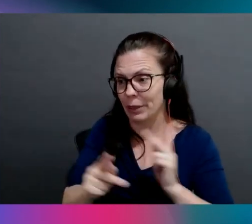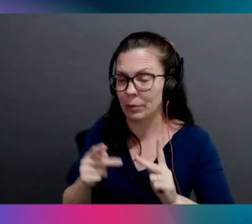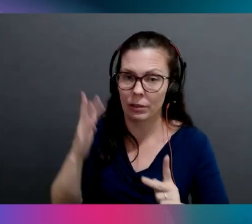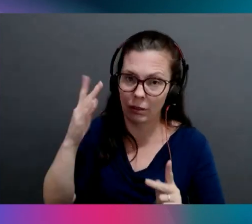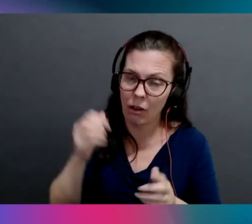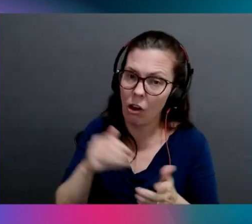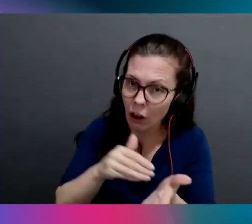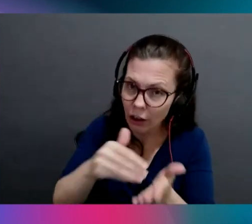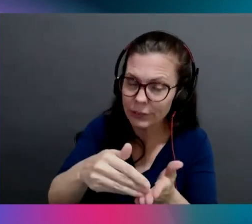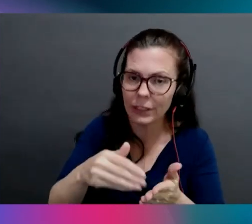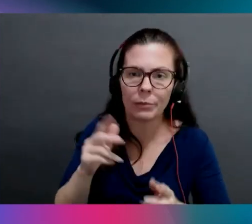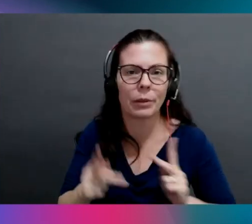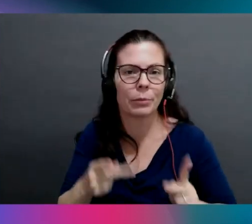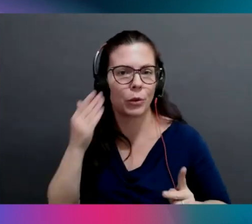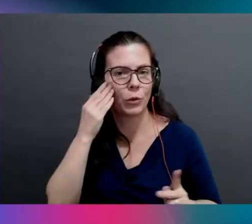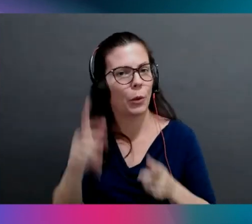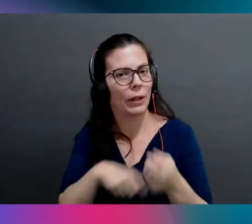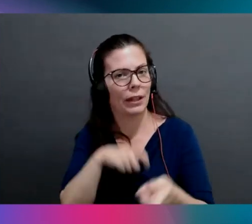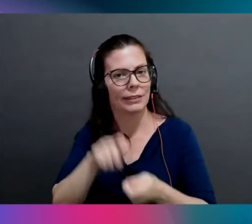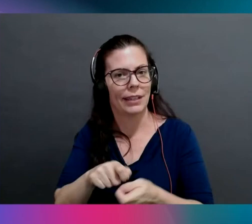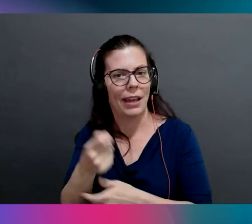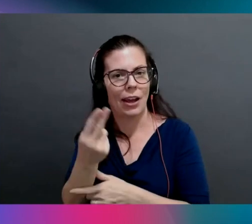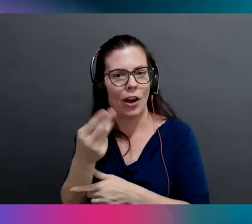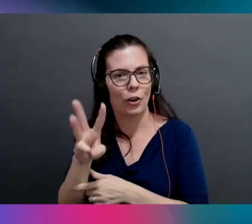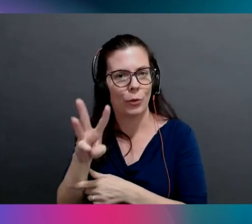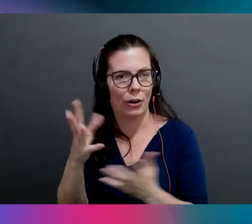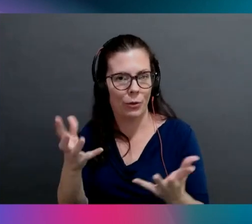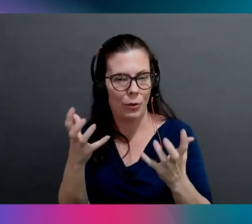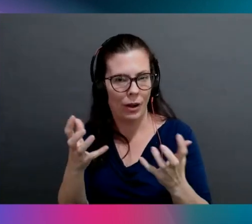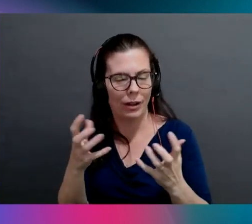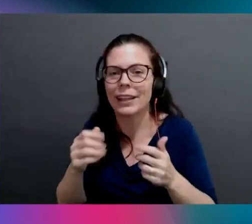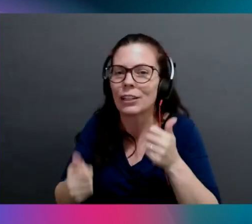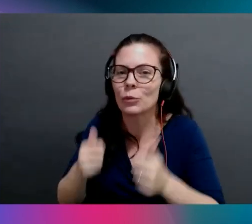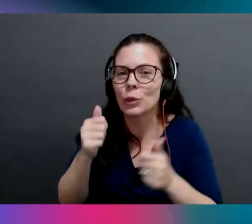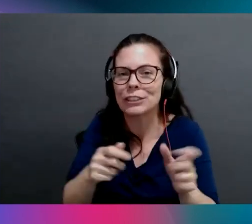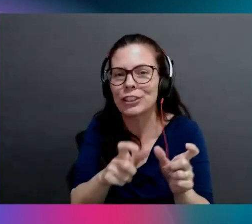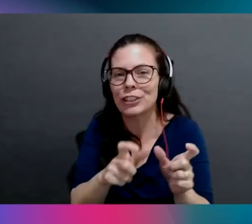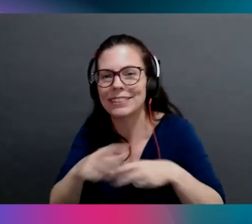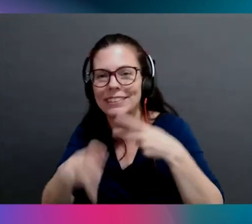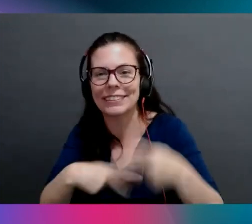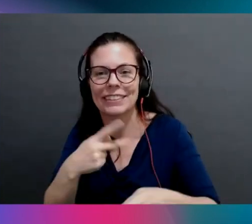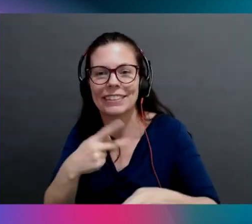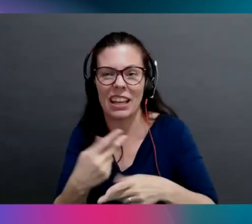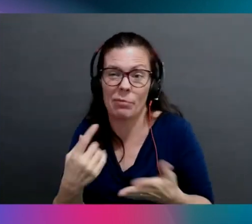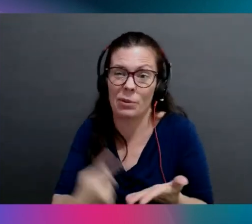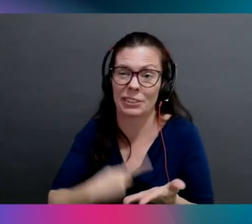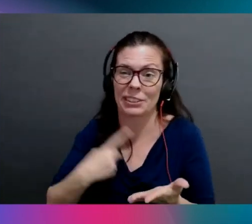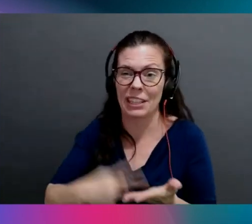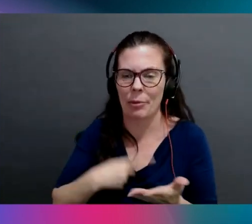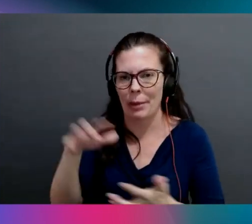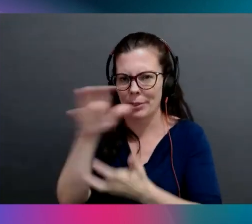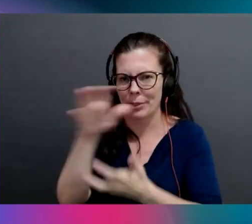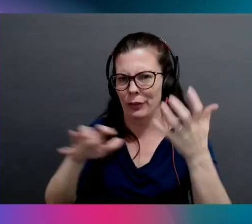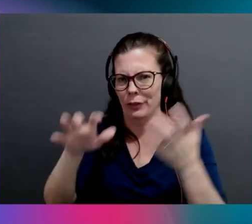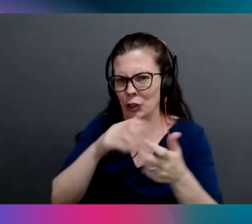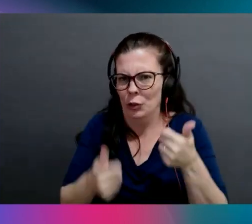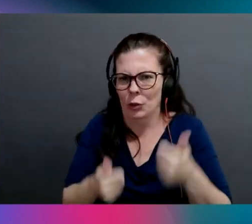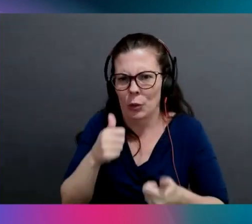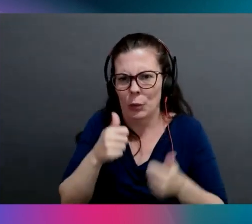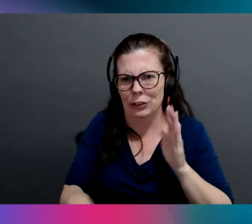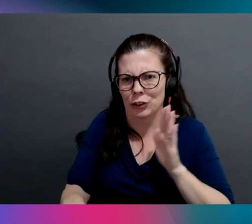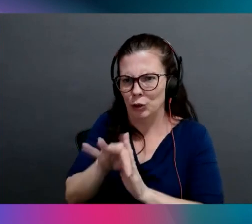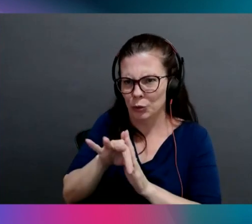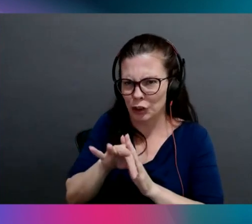either, they know exactly like the hardware that they want, um, like which instance type, or sometimes it's, they get a little confused at which to actually choose. So